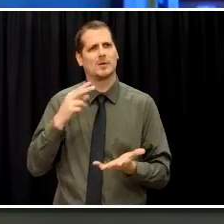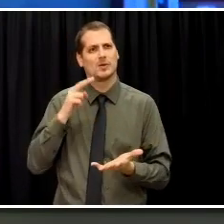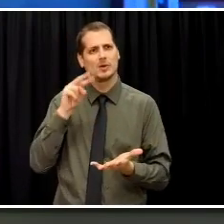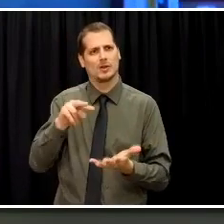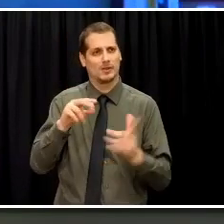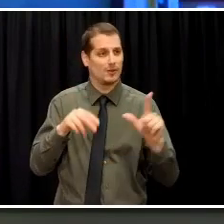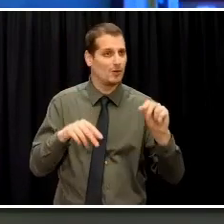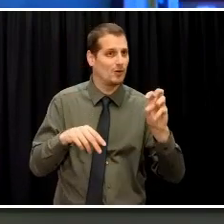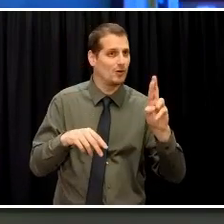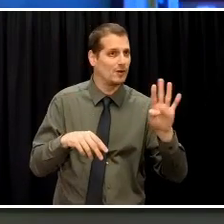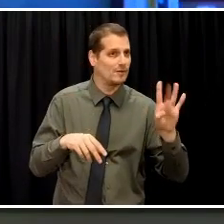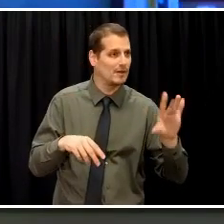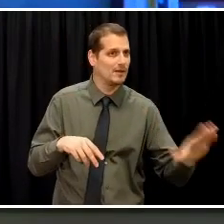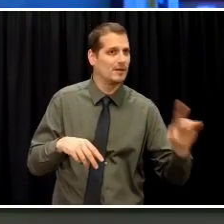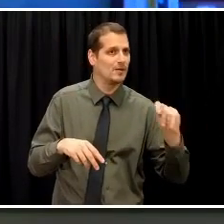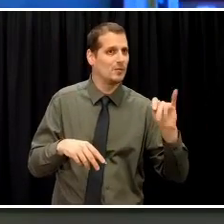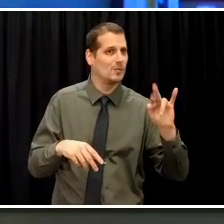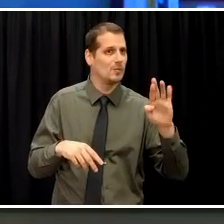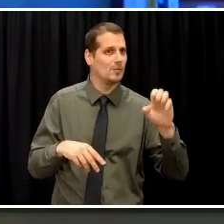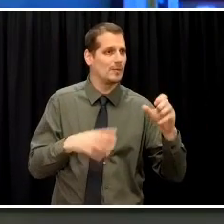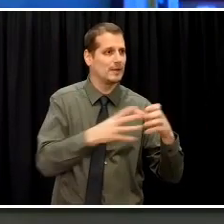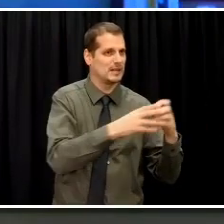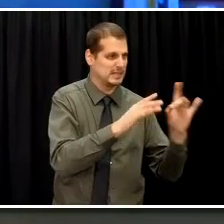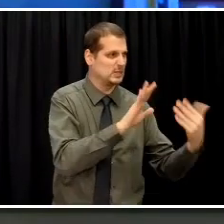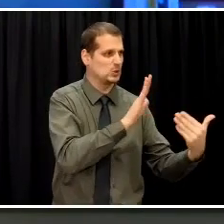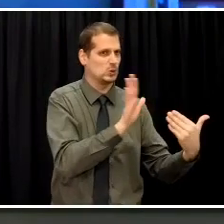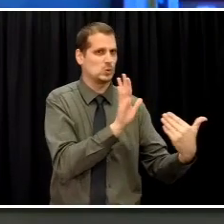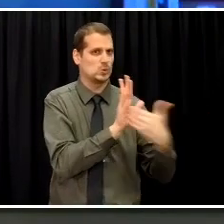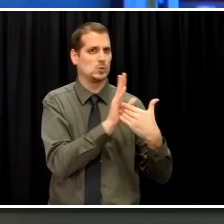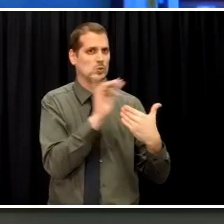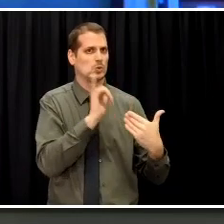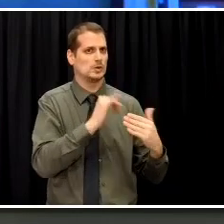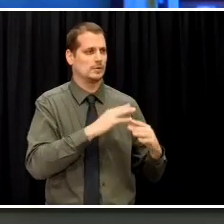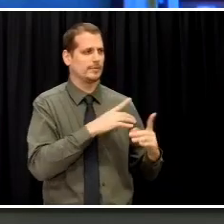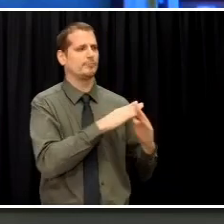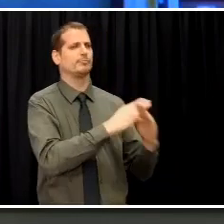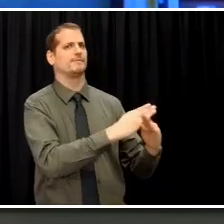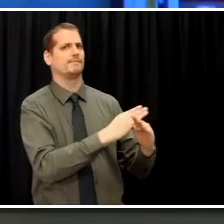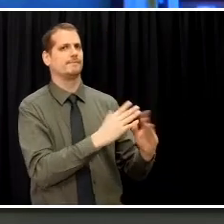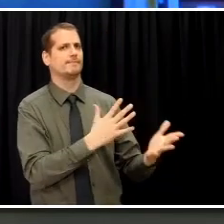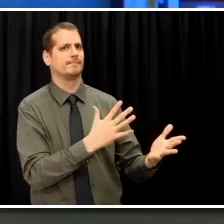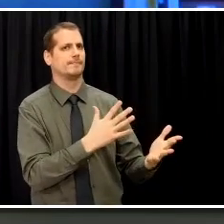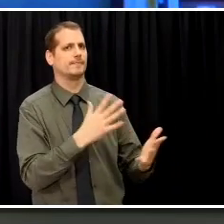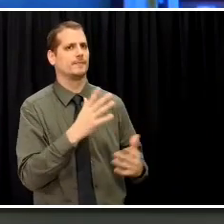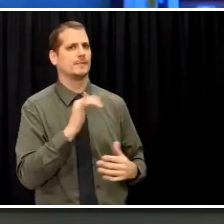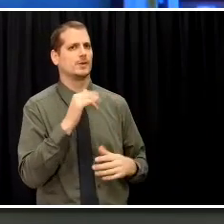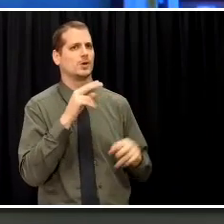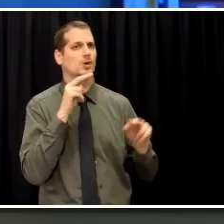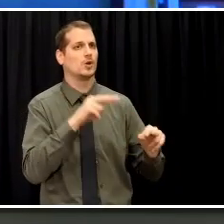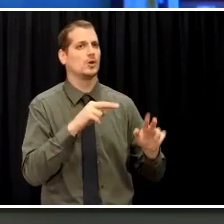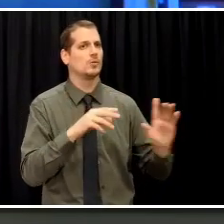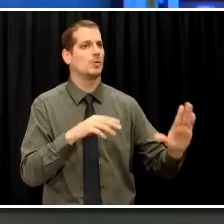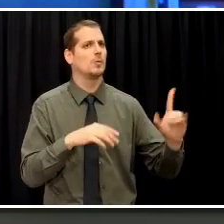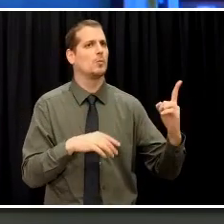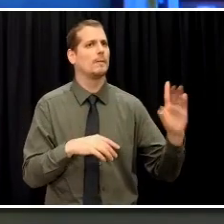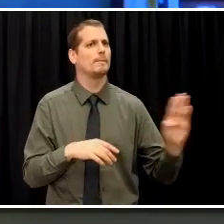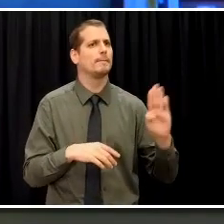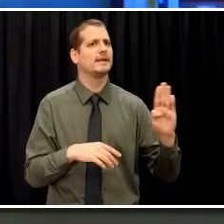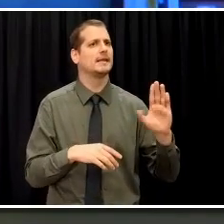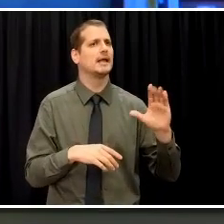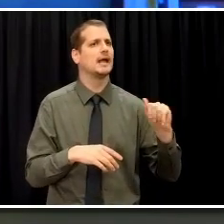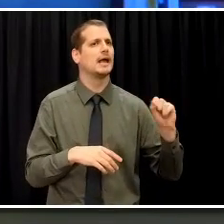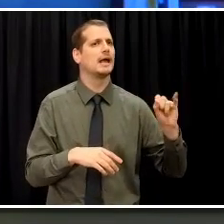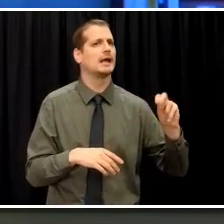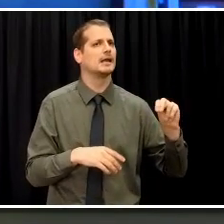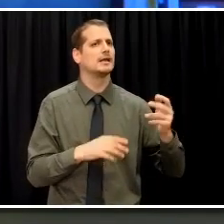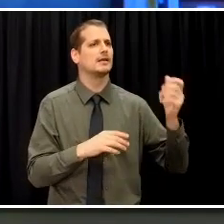lawsuit. The lawsuits that, you know, have billion-dollar casino operations that nobody seems to be paying